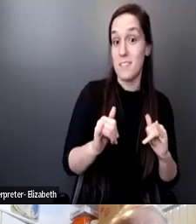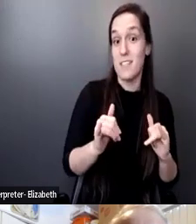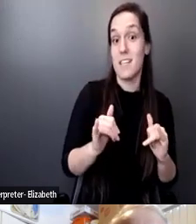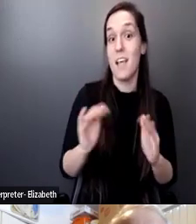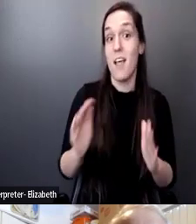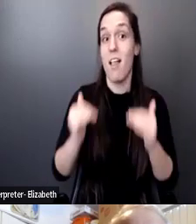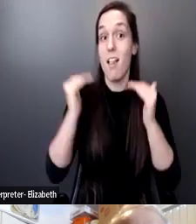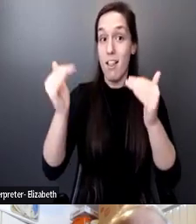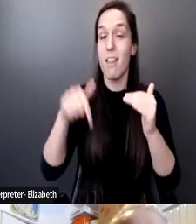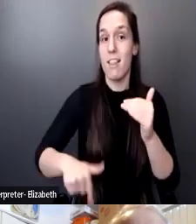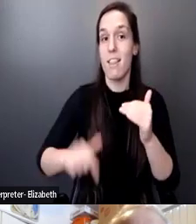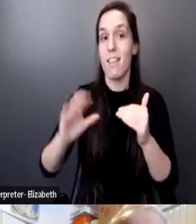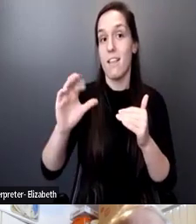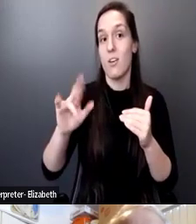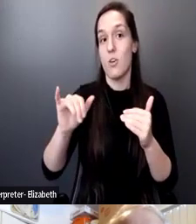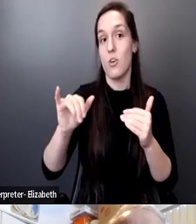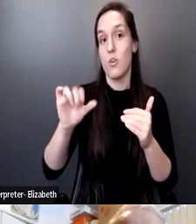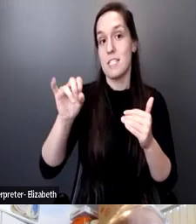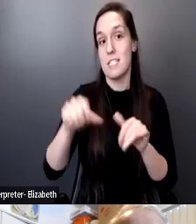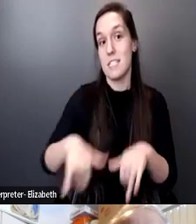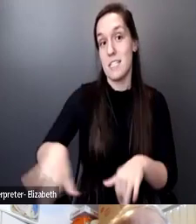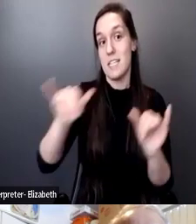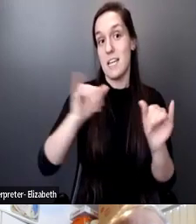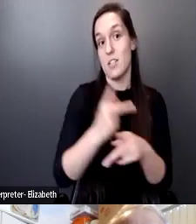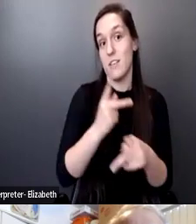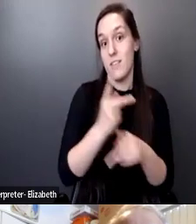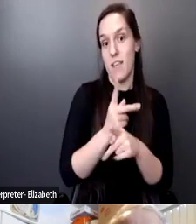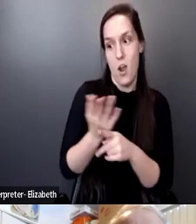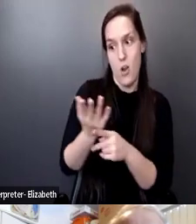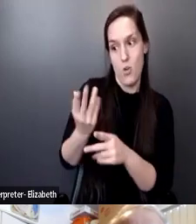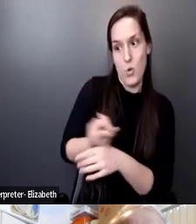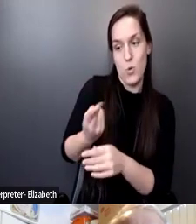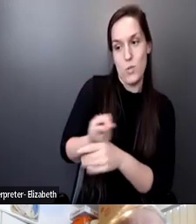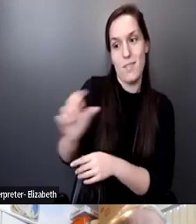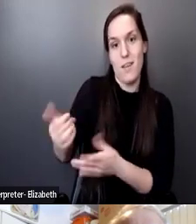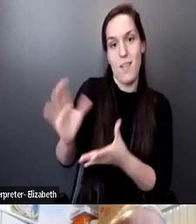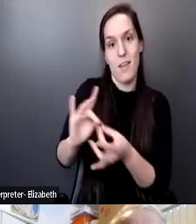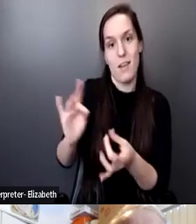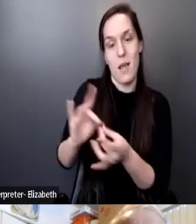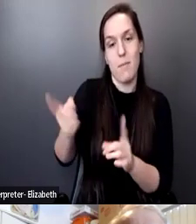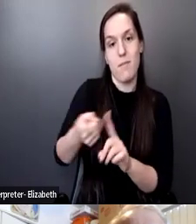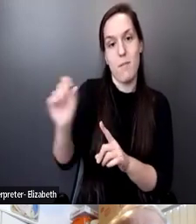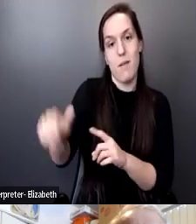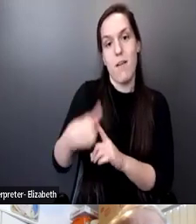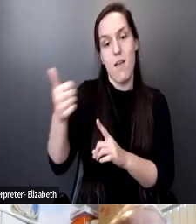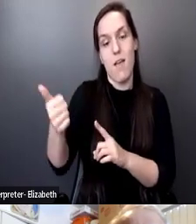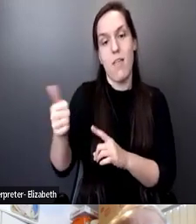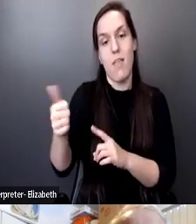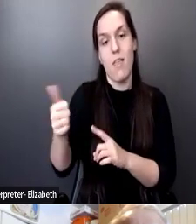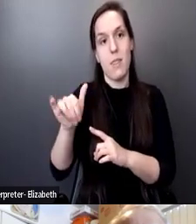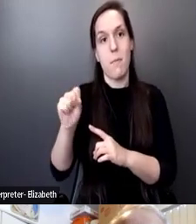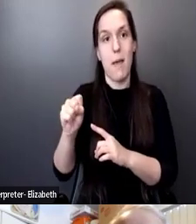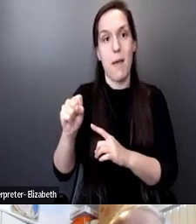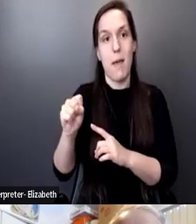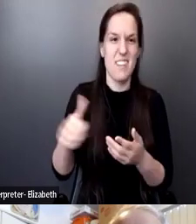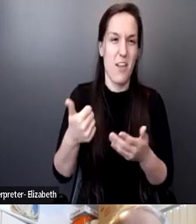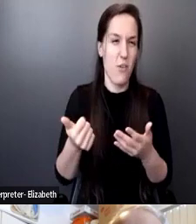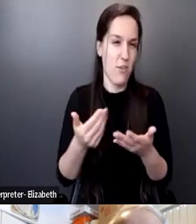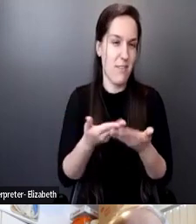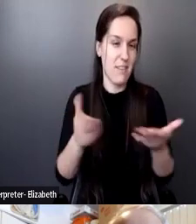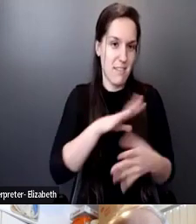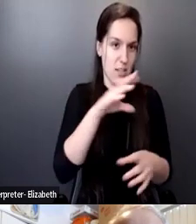standards of care based on even more comments about the potential implicit biases that some of the language we have has.